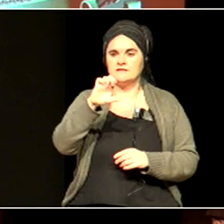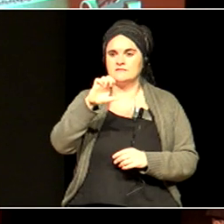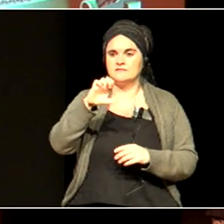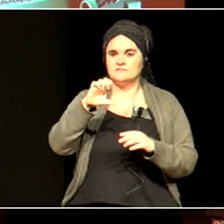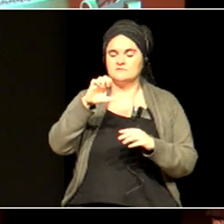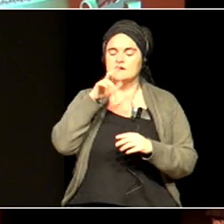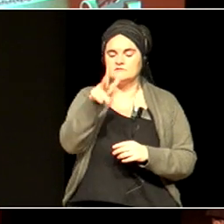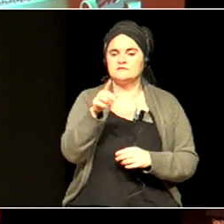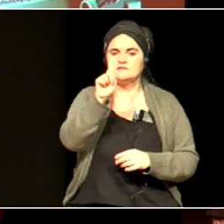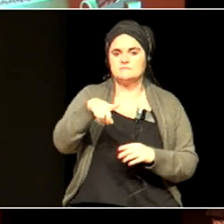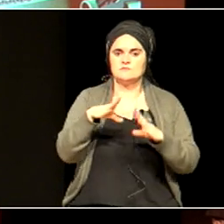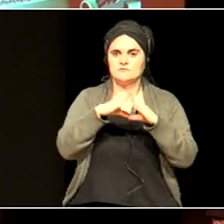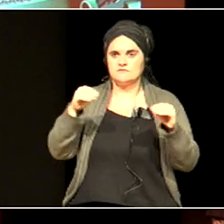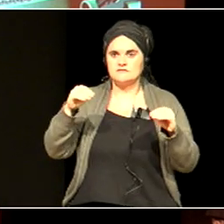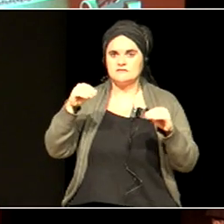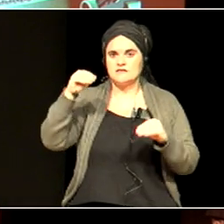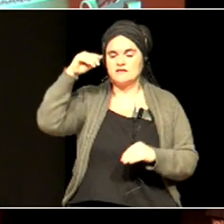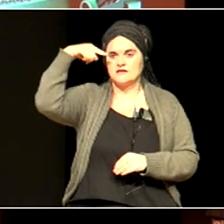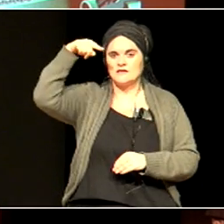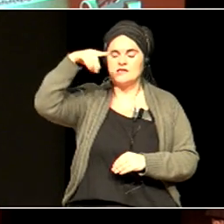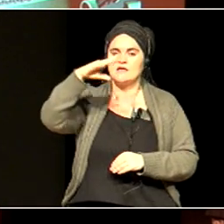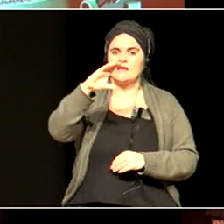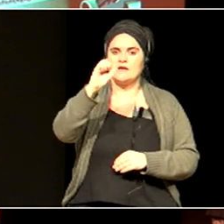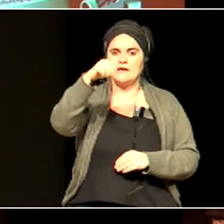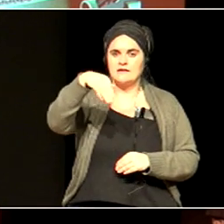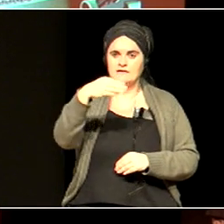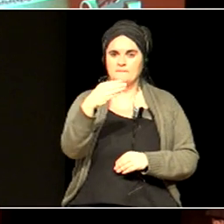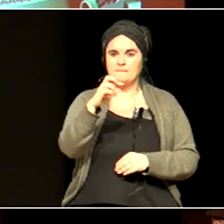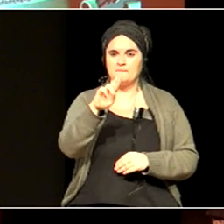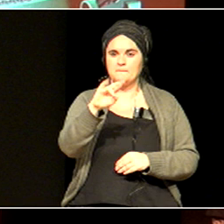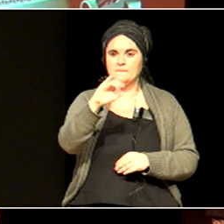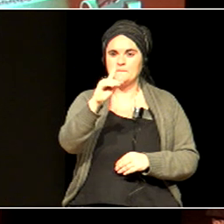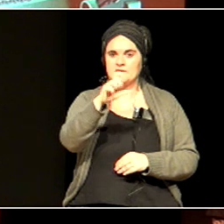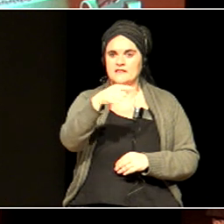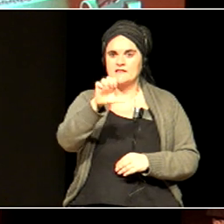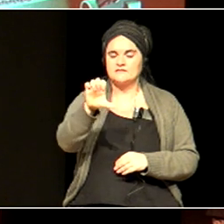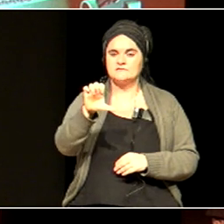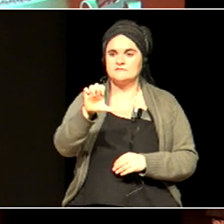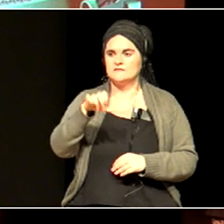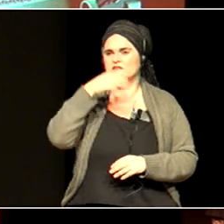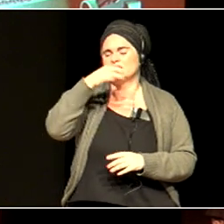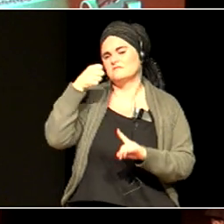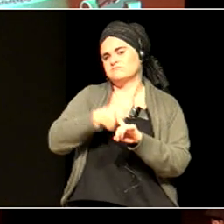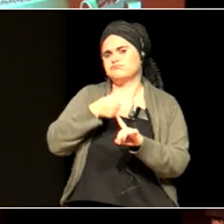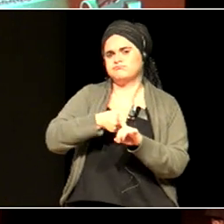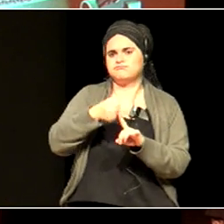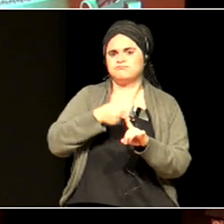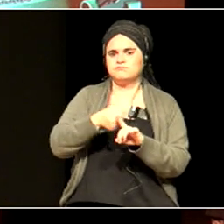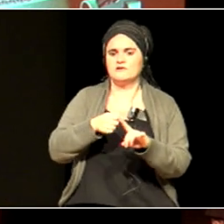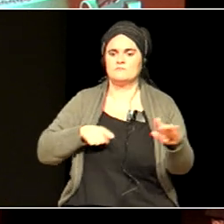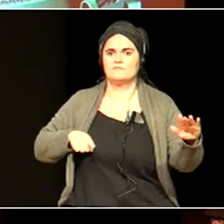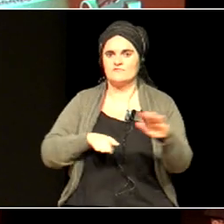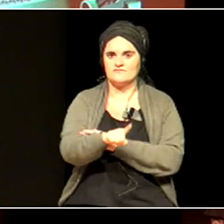katedra duna, eta han eta hemen ematen dituen itzaldietan insistitzen du inklusio prozesu